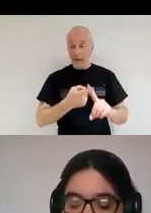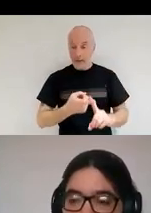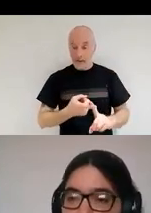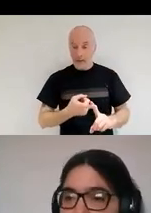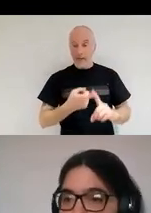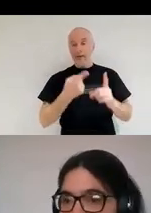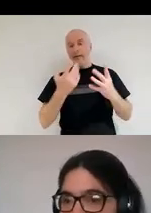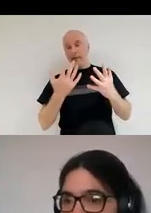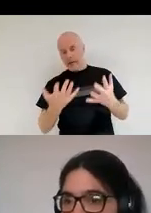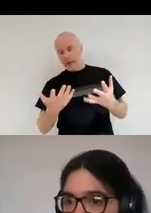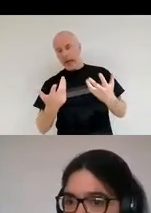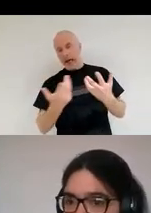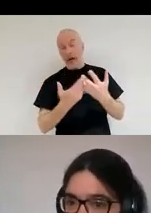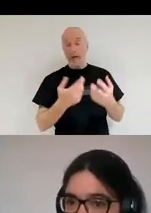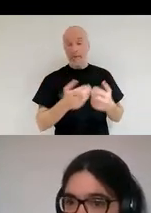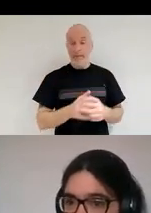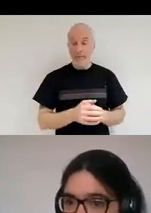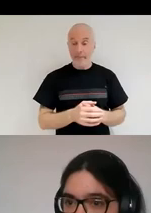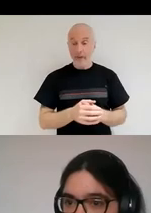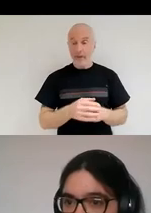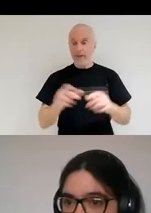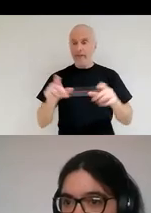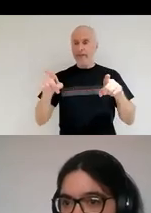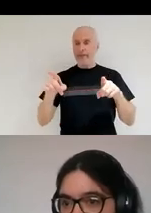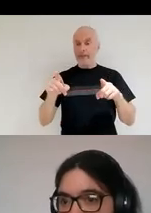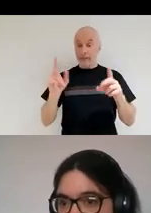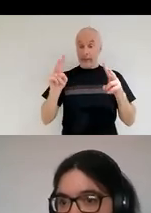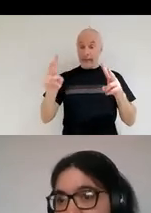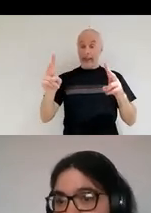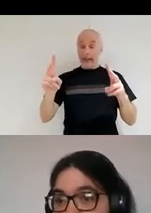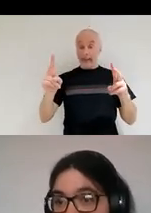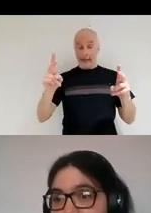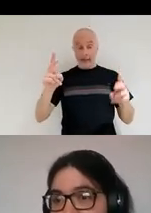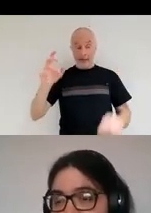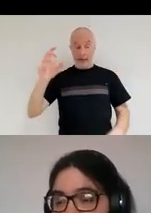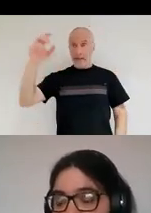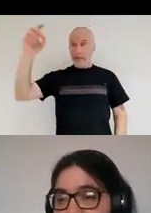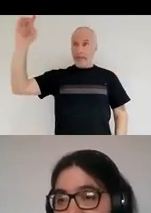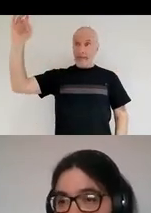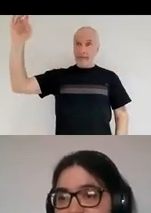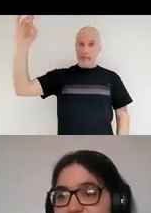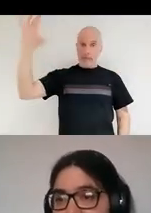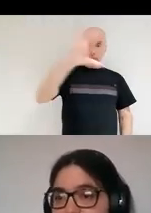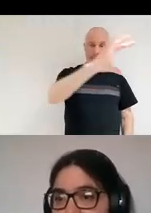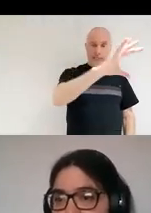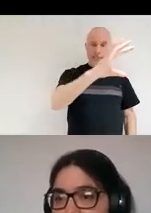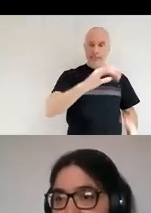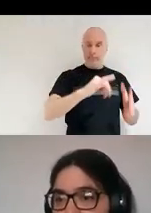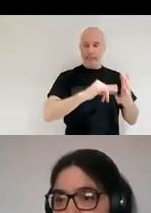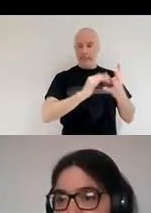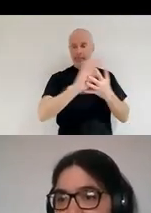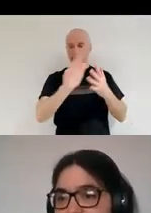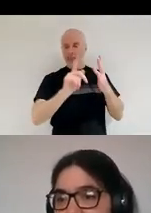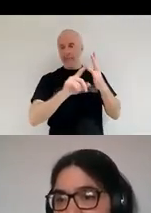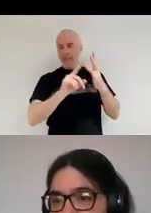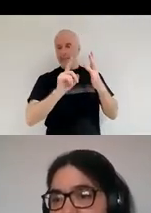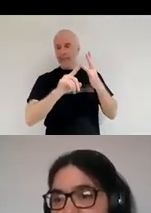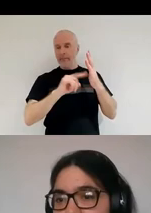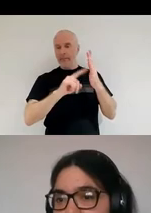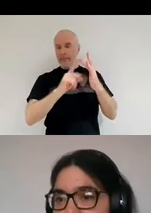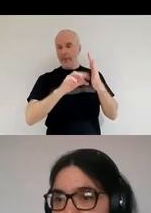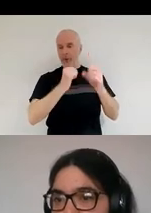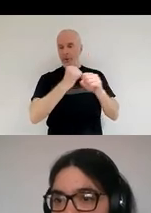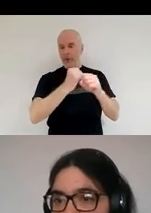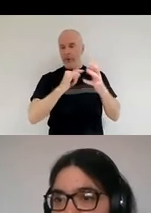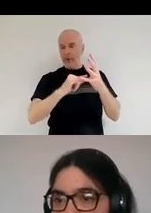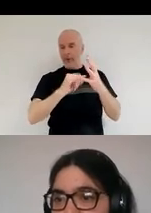if you've ever seen a shooting star, what a shooting star basically is, is a little dust grain that is